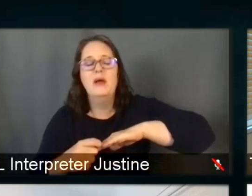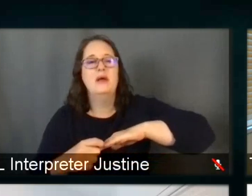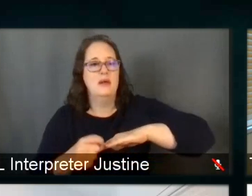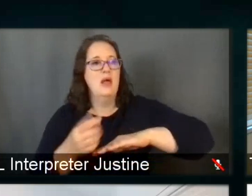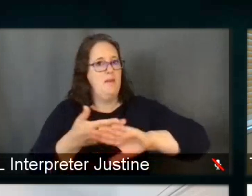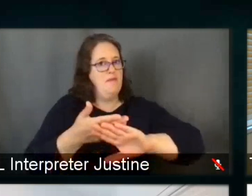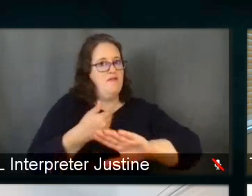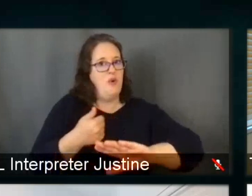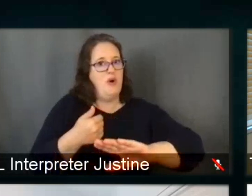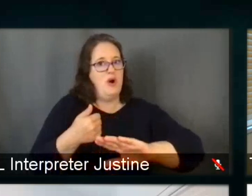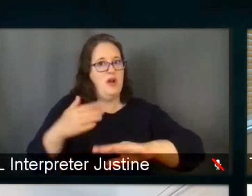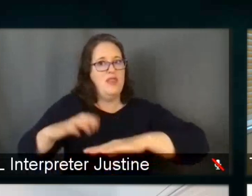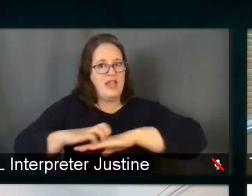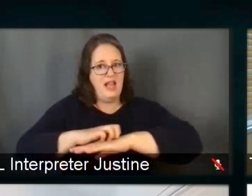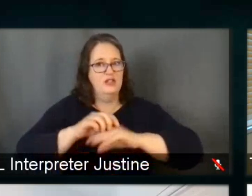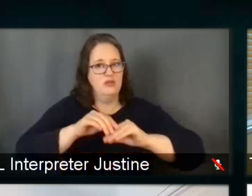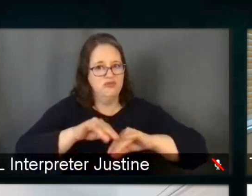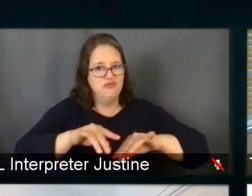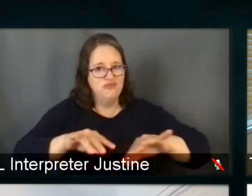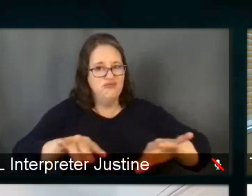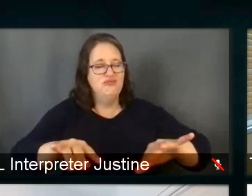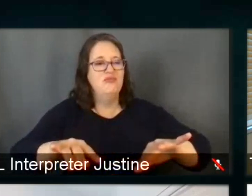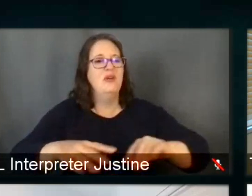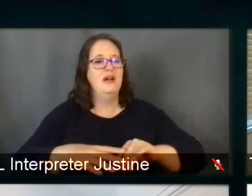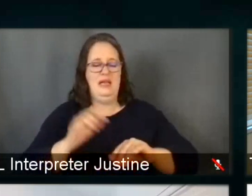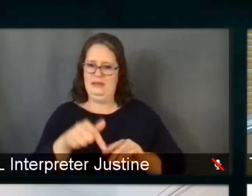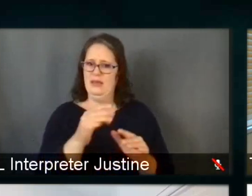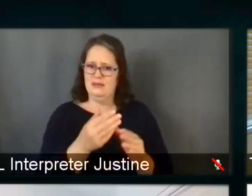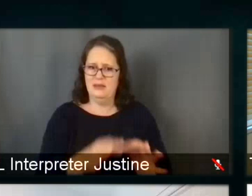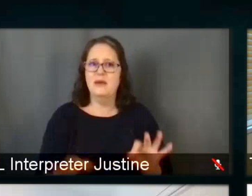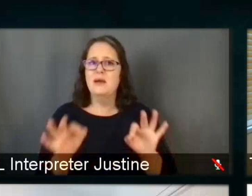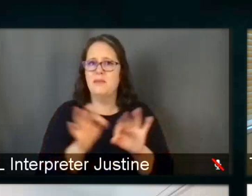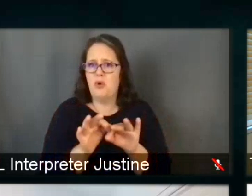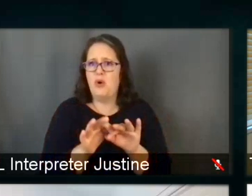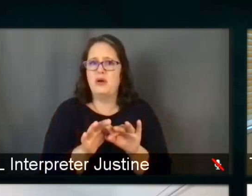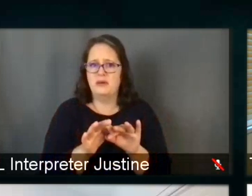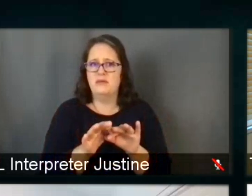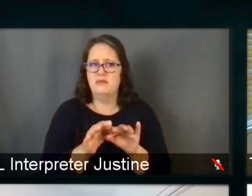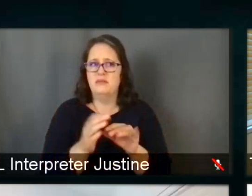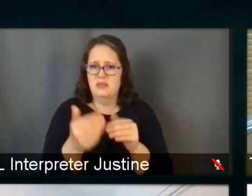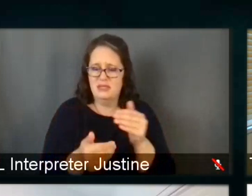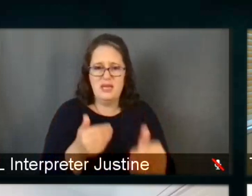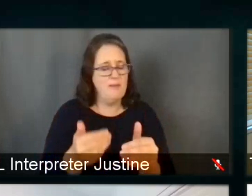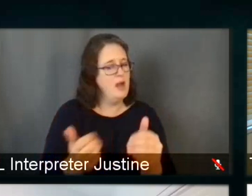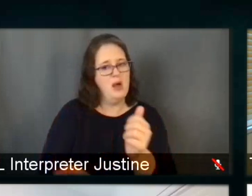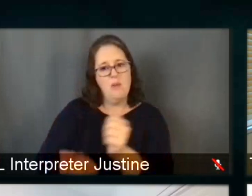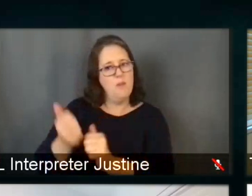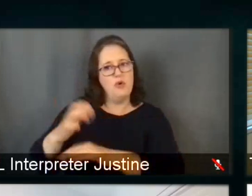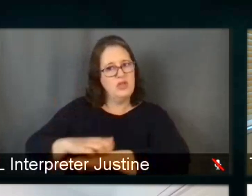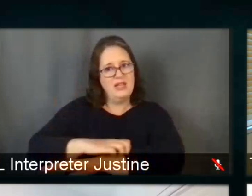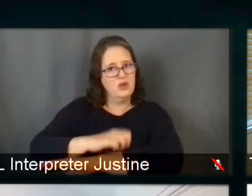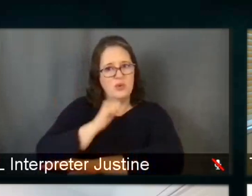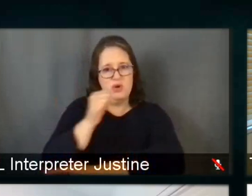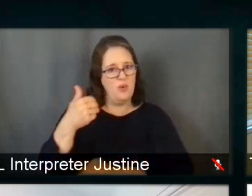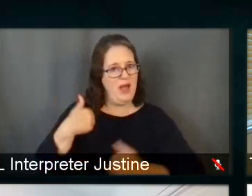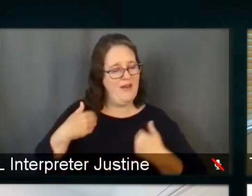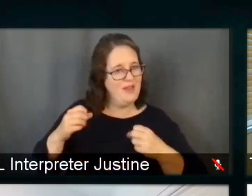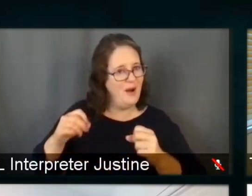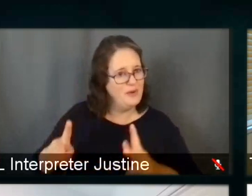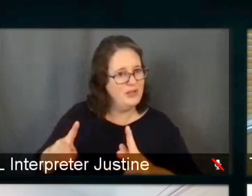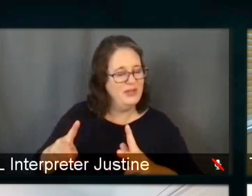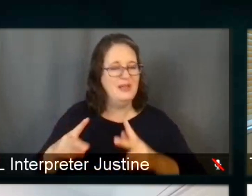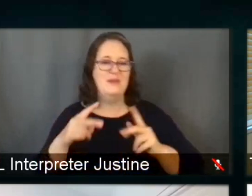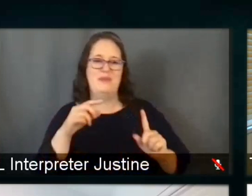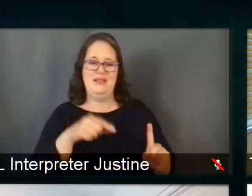a very important step for, you know, for most cancers, we don't have this opportunity. So it's really